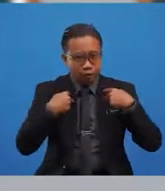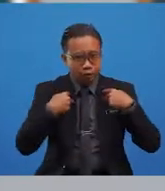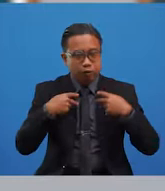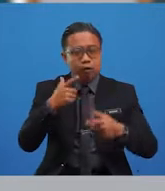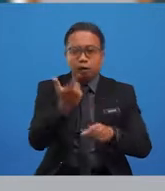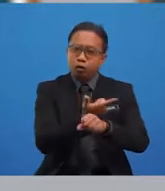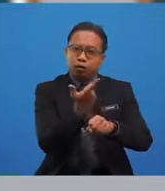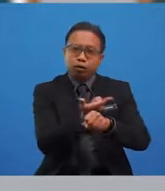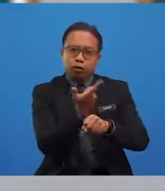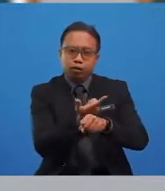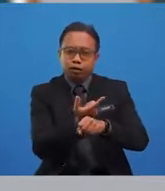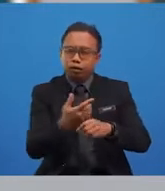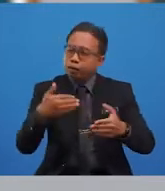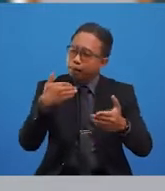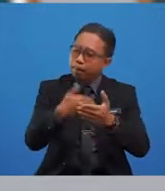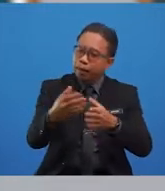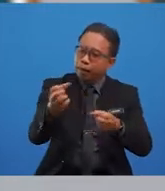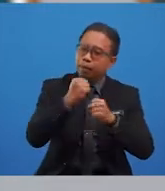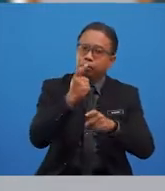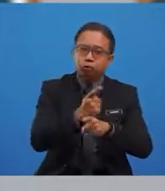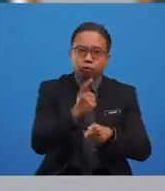practicing until you get it right.